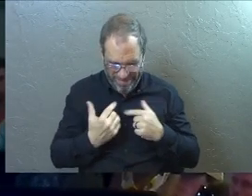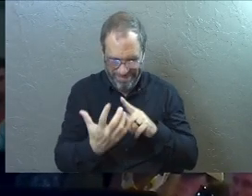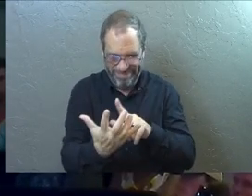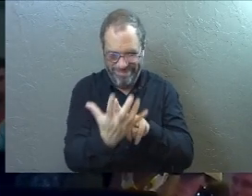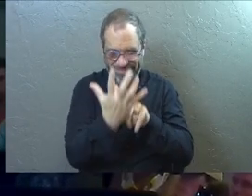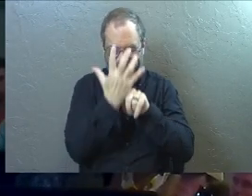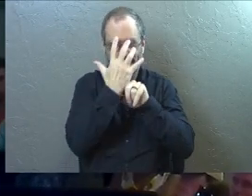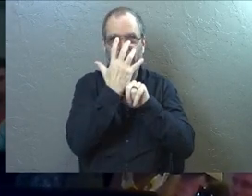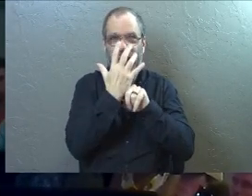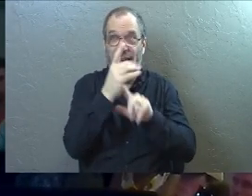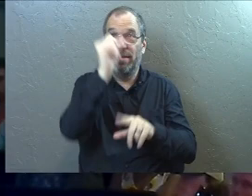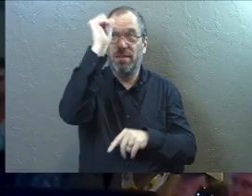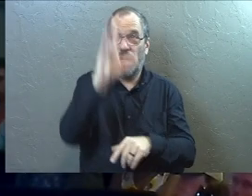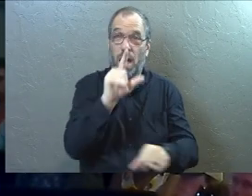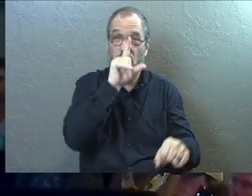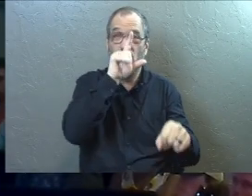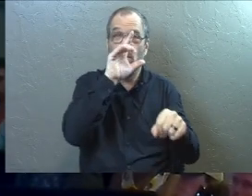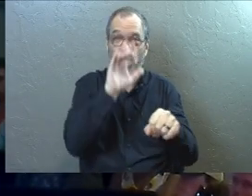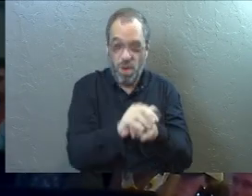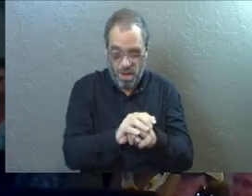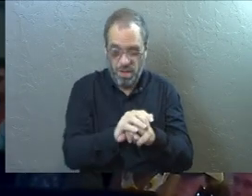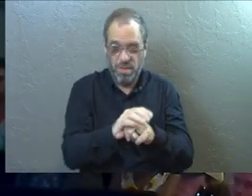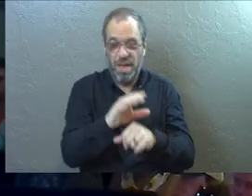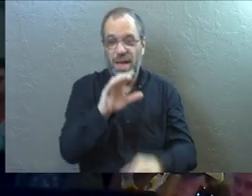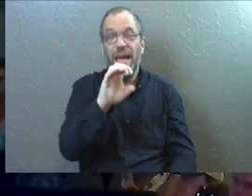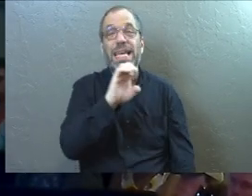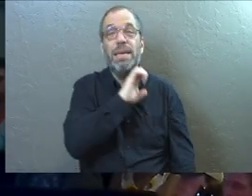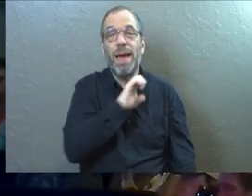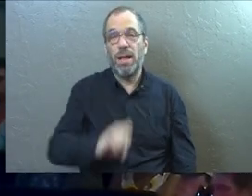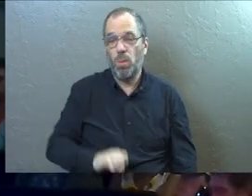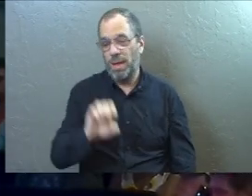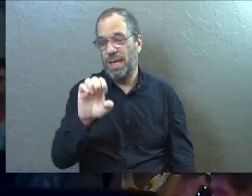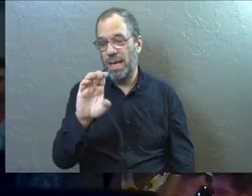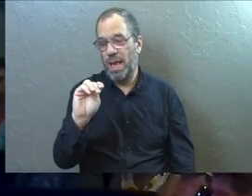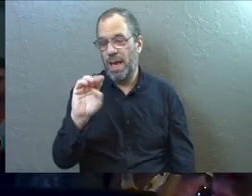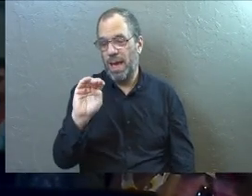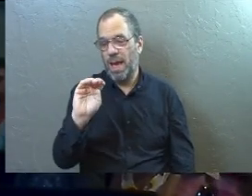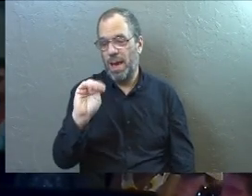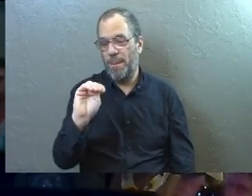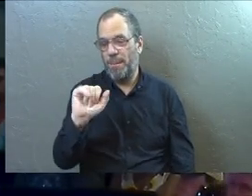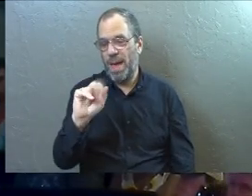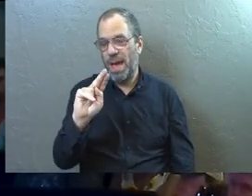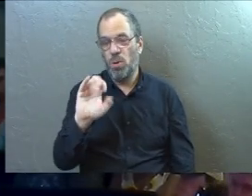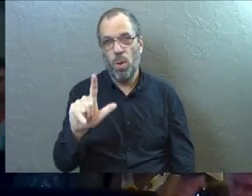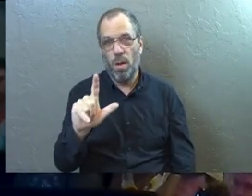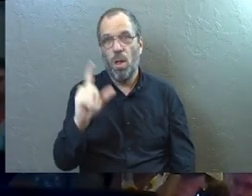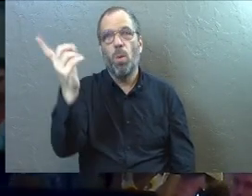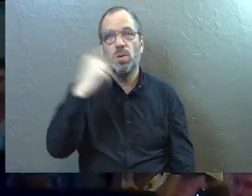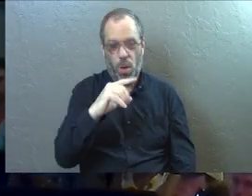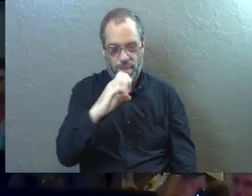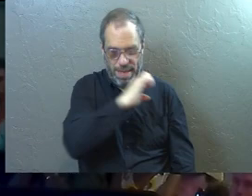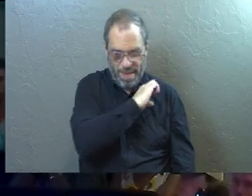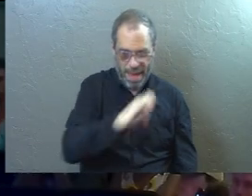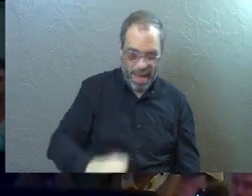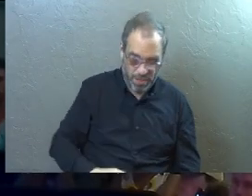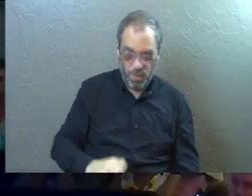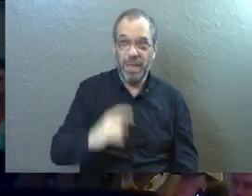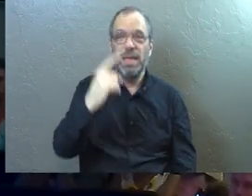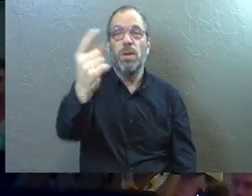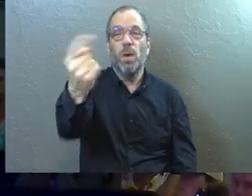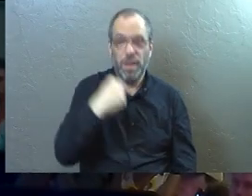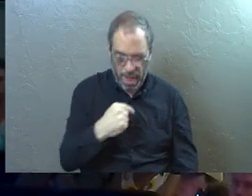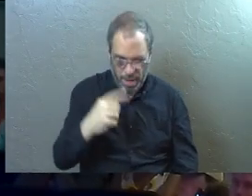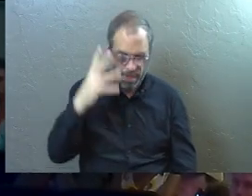And this is what God promised. He said, Emmanuel will come and he will be God with us. And he would walk in our